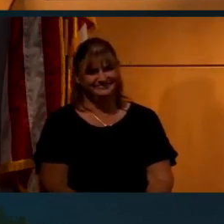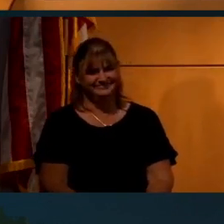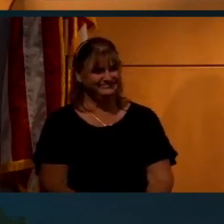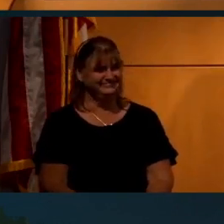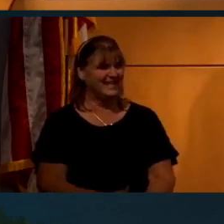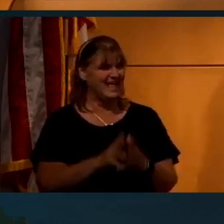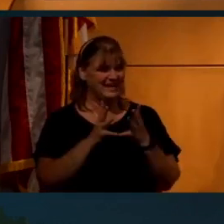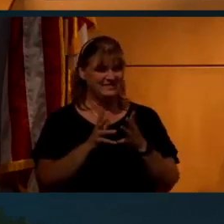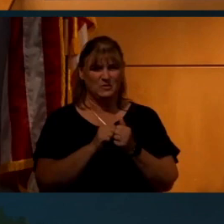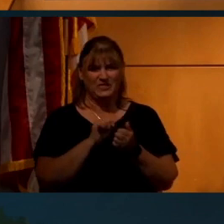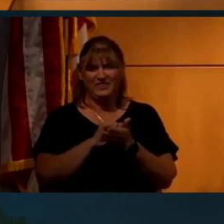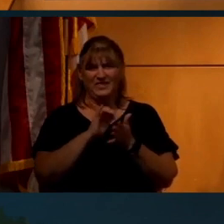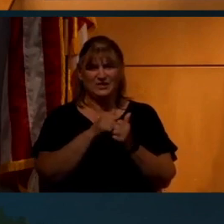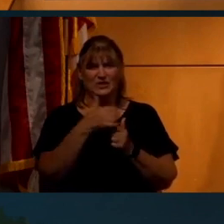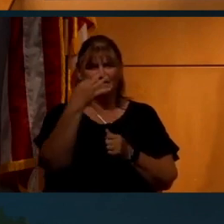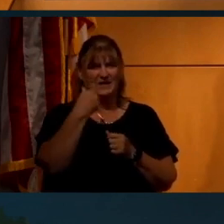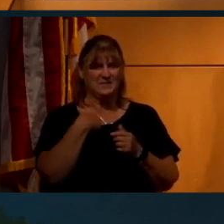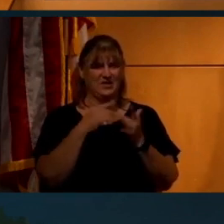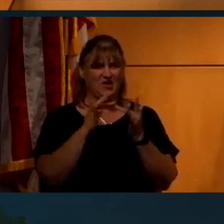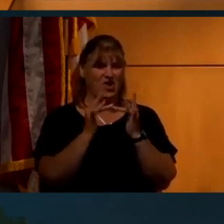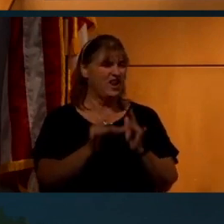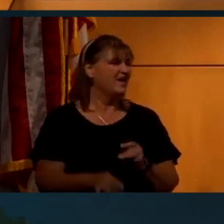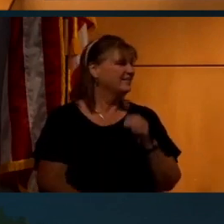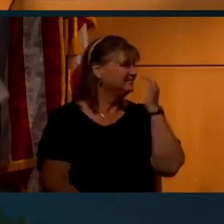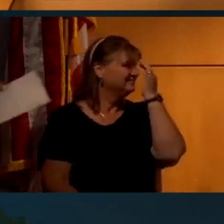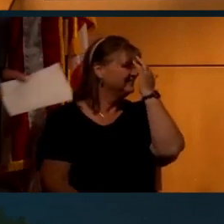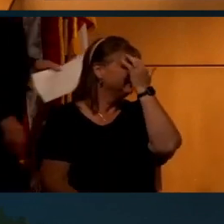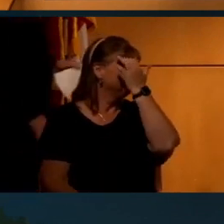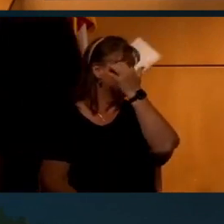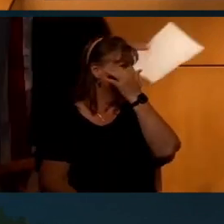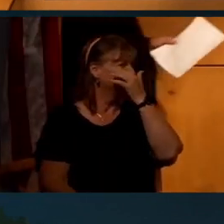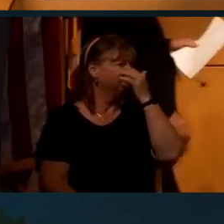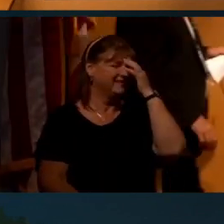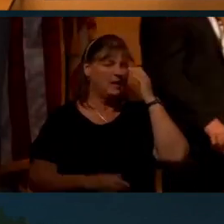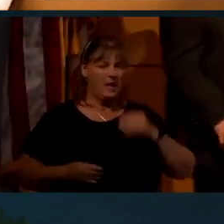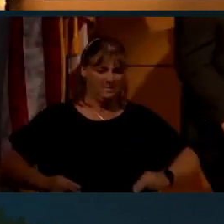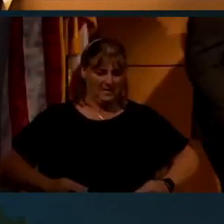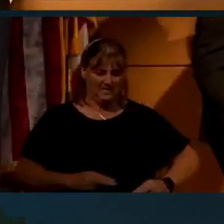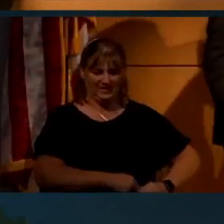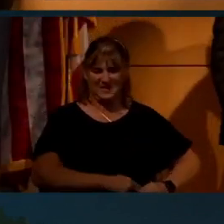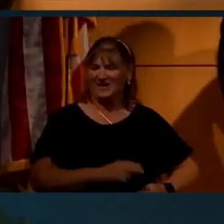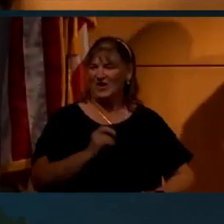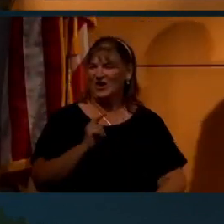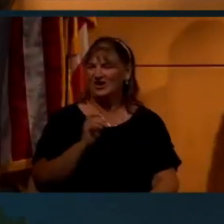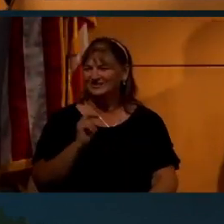And I'll leave you with that. That's how you can find me online. I'm going to put my belt back on.